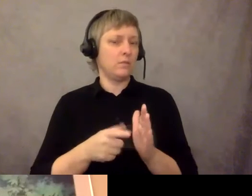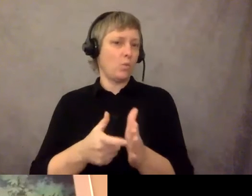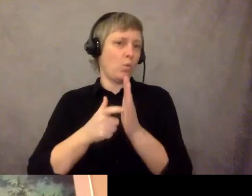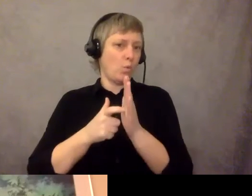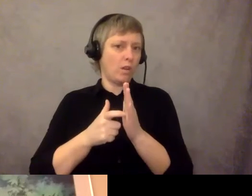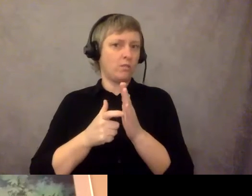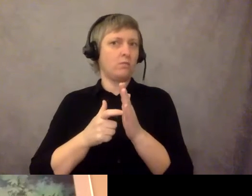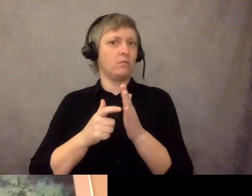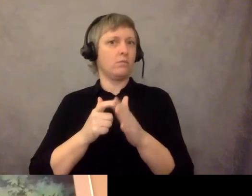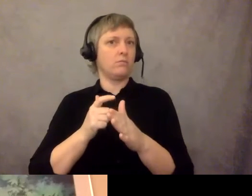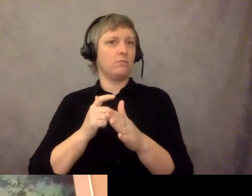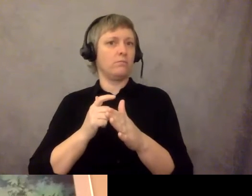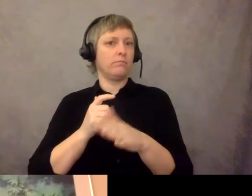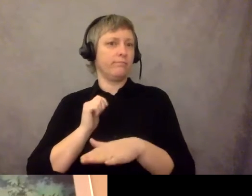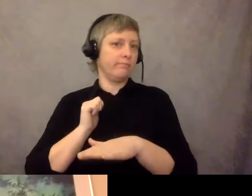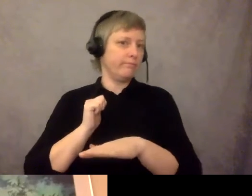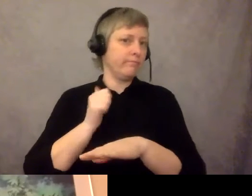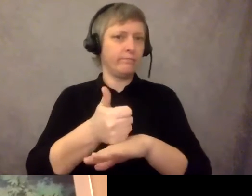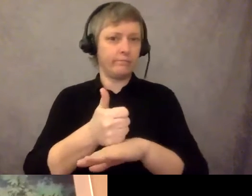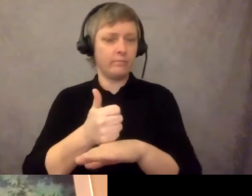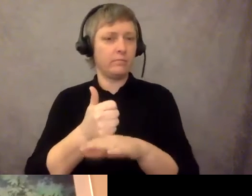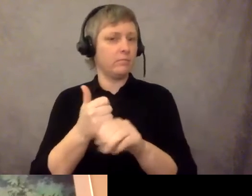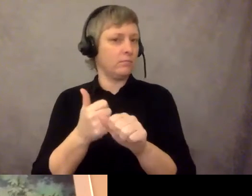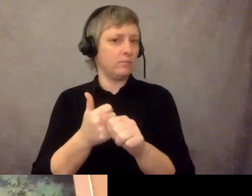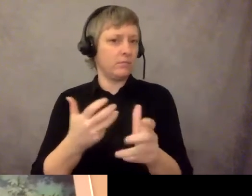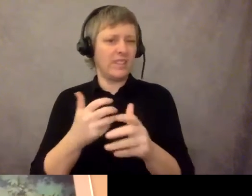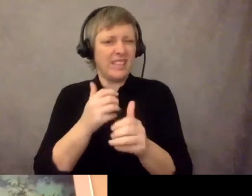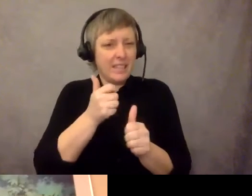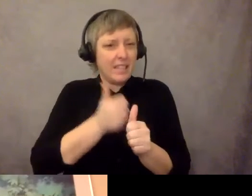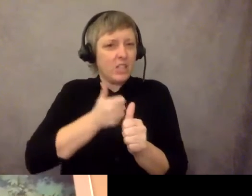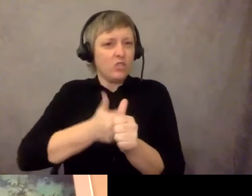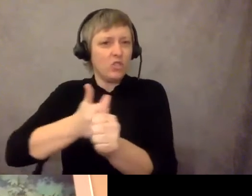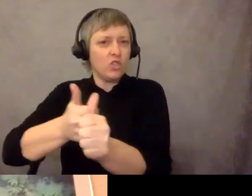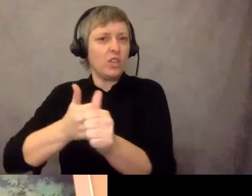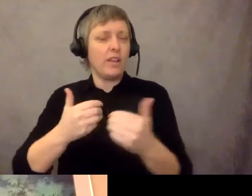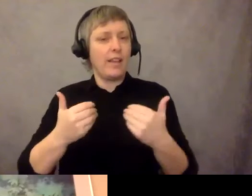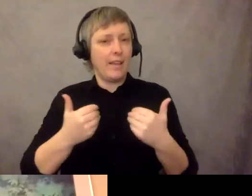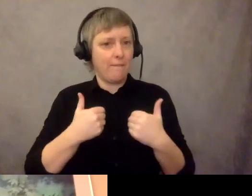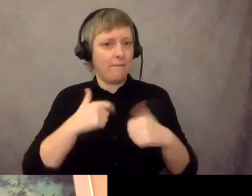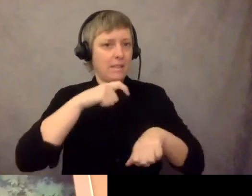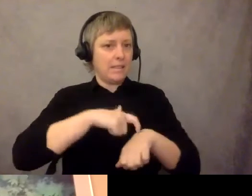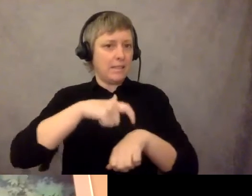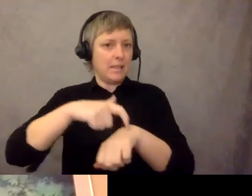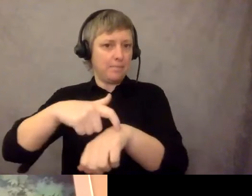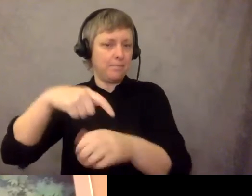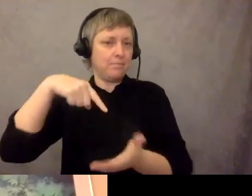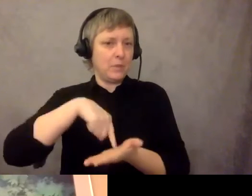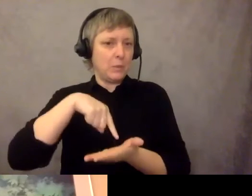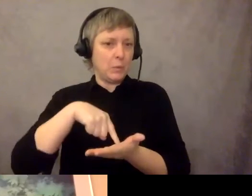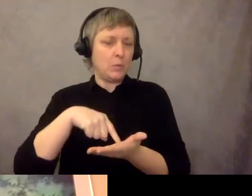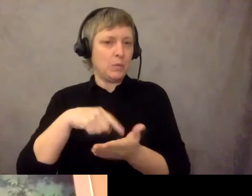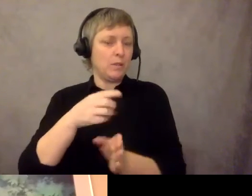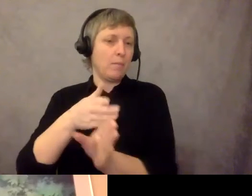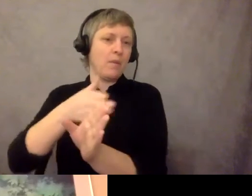take on have different kind of deadline dates that are much earlier than November of 2024,